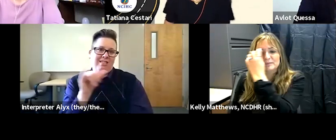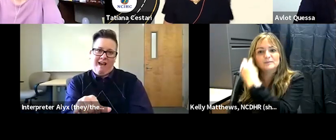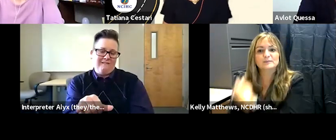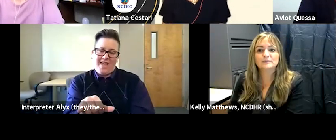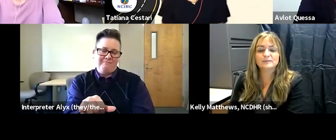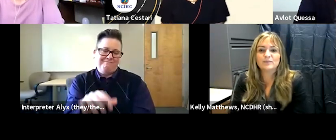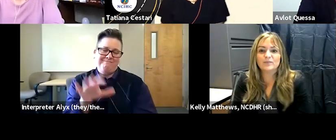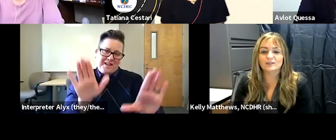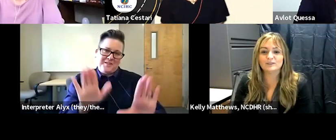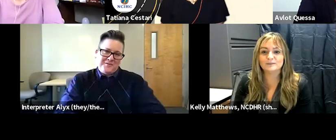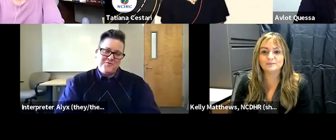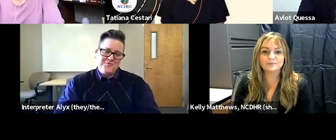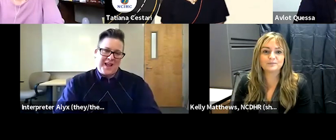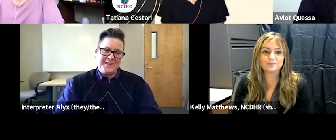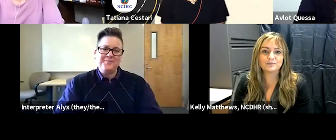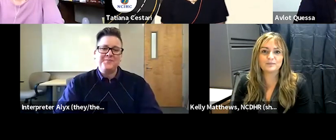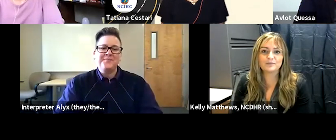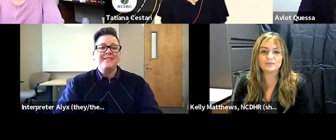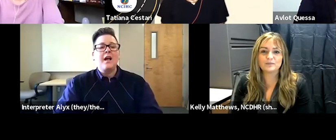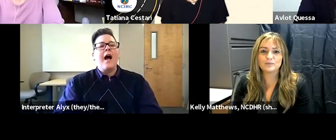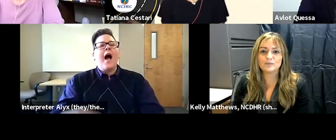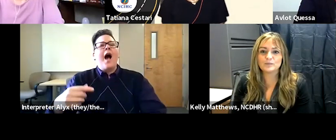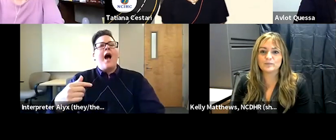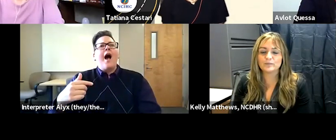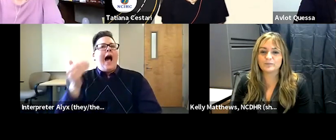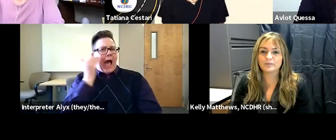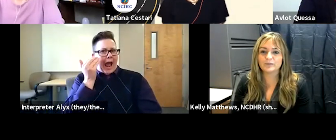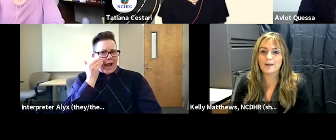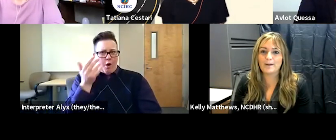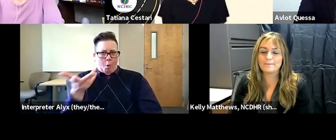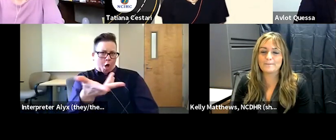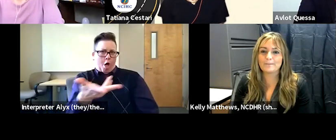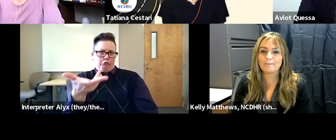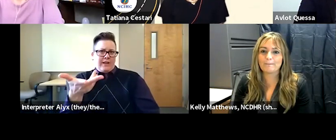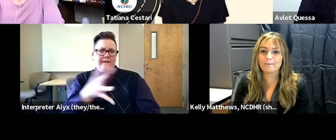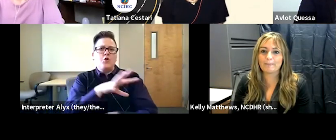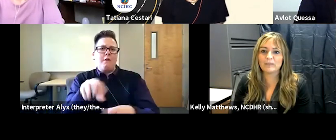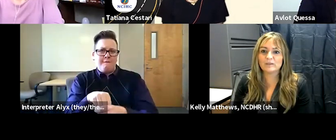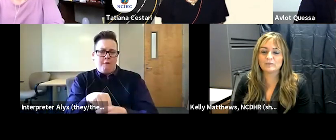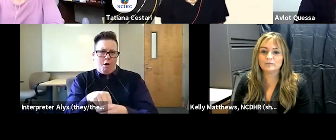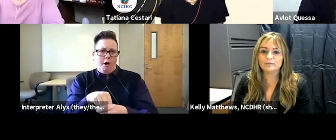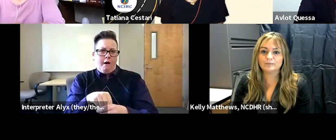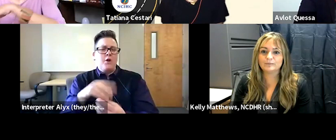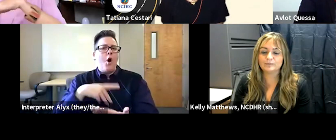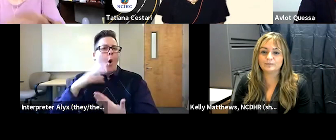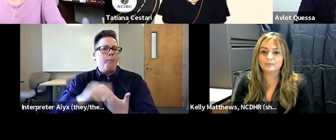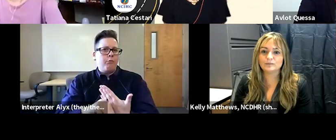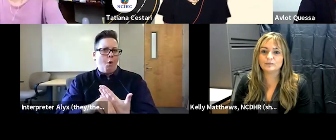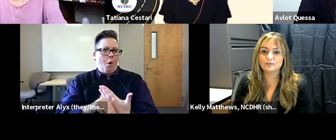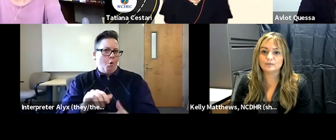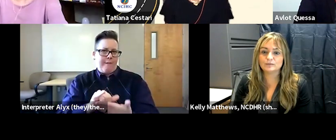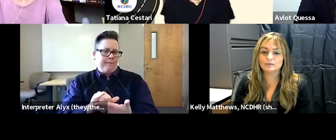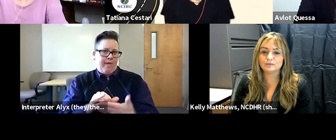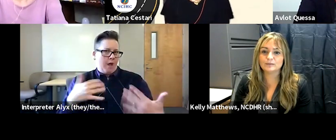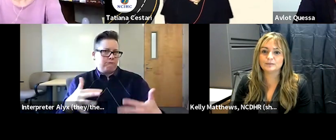is that is great um i know all three of you are involved in uh programs that have been very